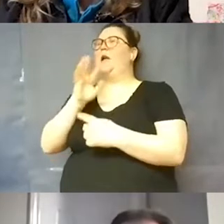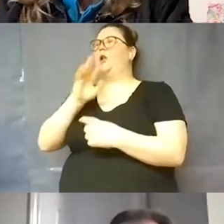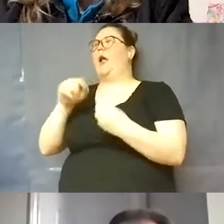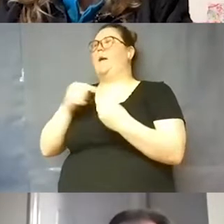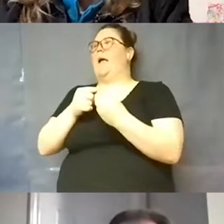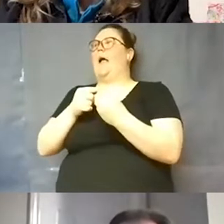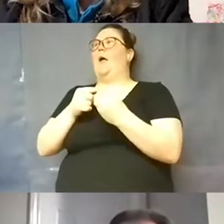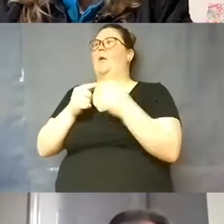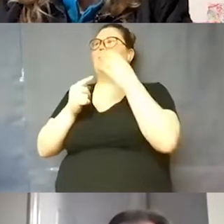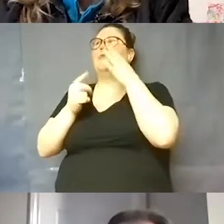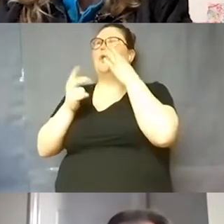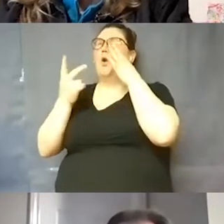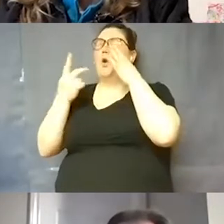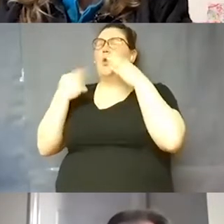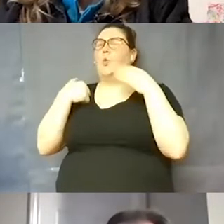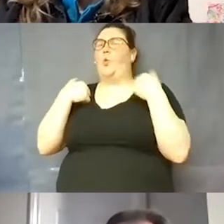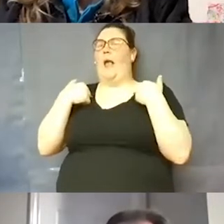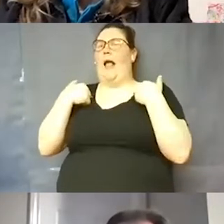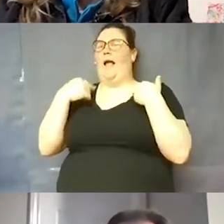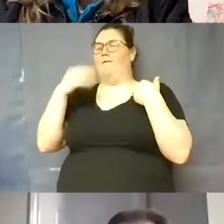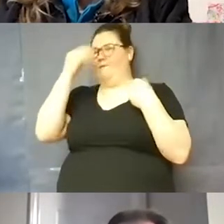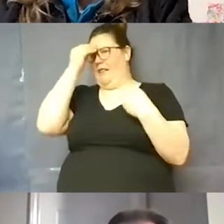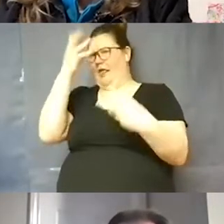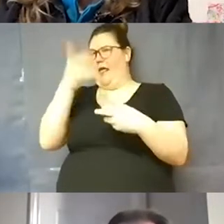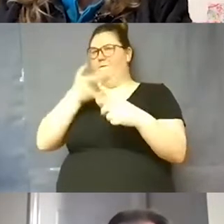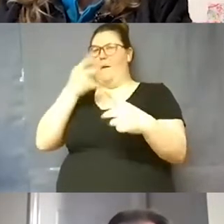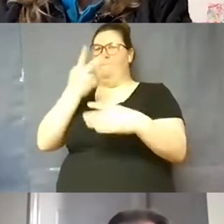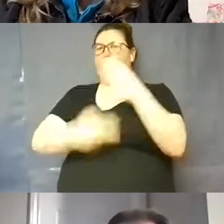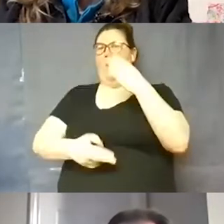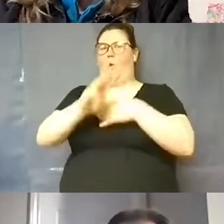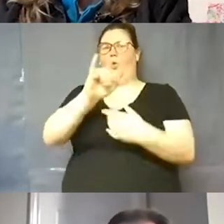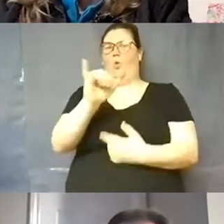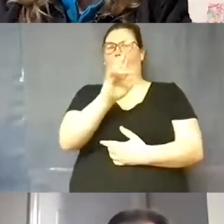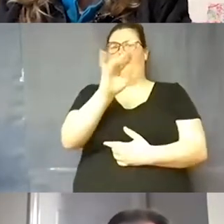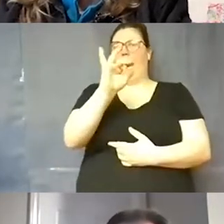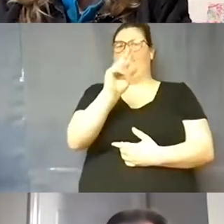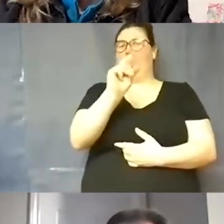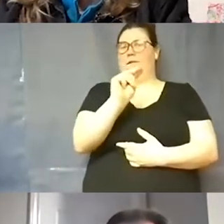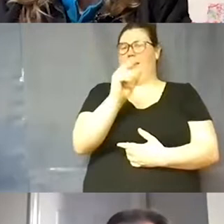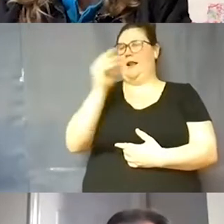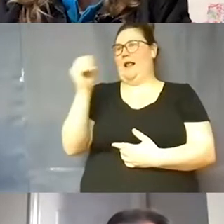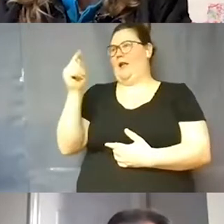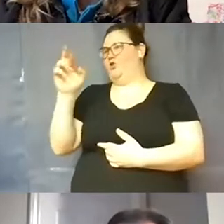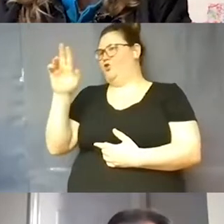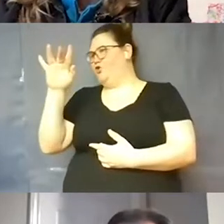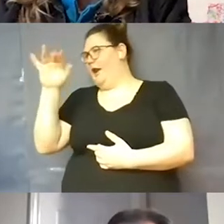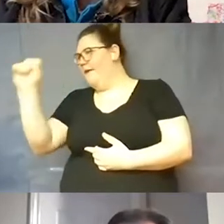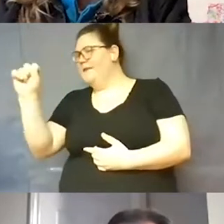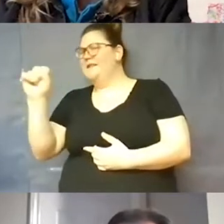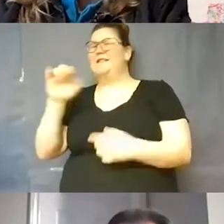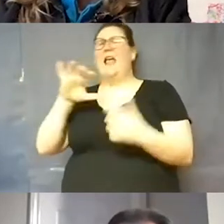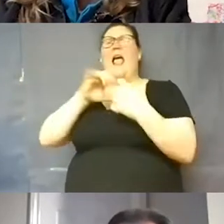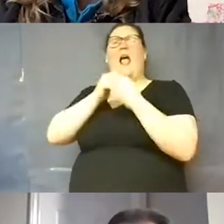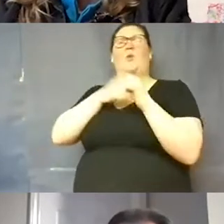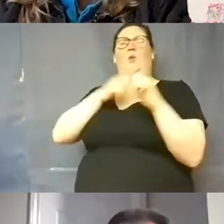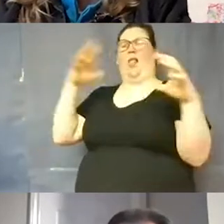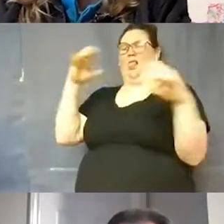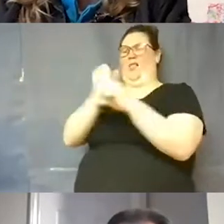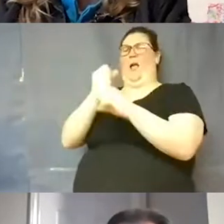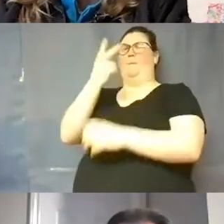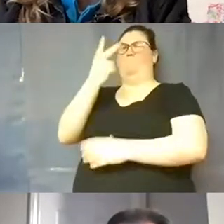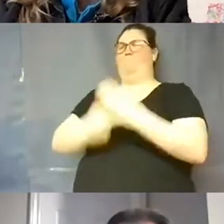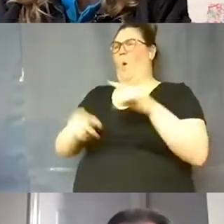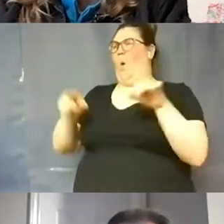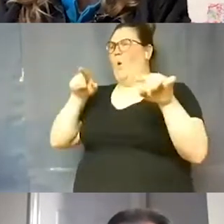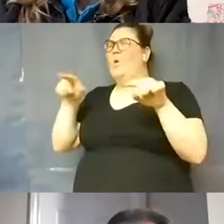we get uh data from both Williamson County and Travis County uh is their data measured the same way? How do we consolidate both and arrive at decisions?